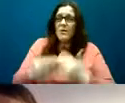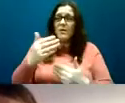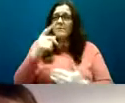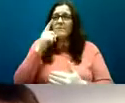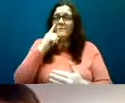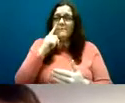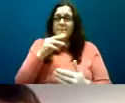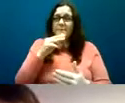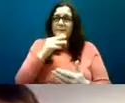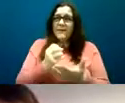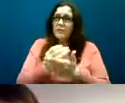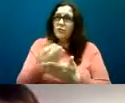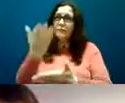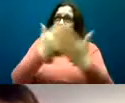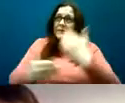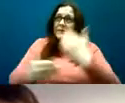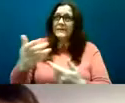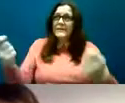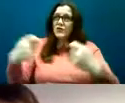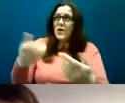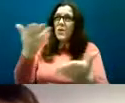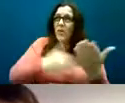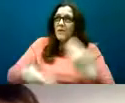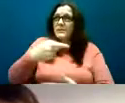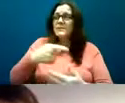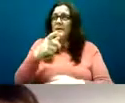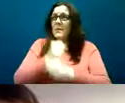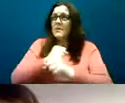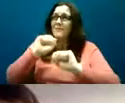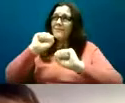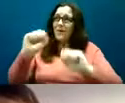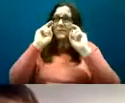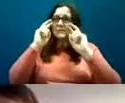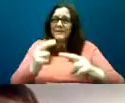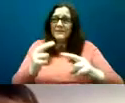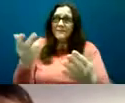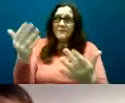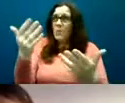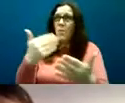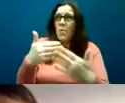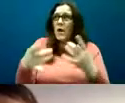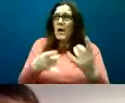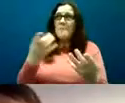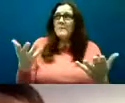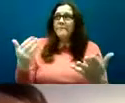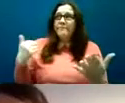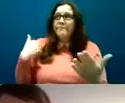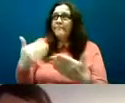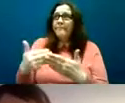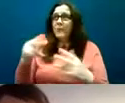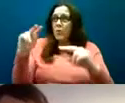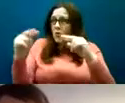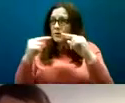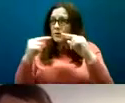us about their perspectives of autism and homelessness and the data was analysed then using the recent